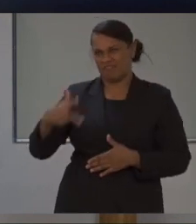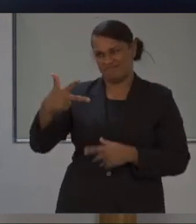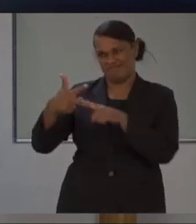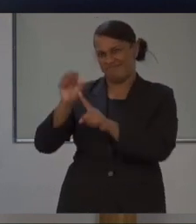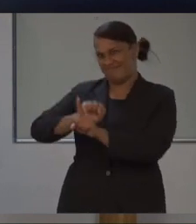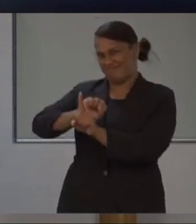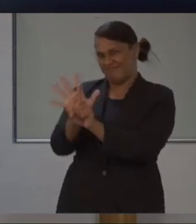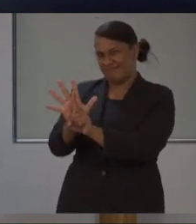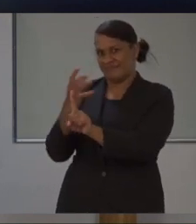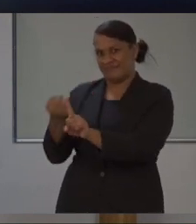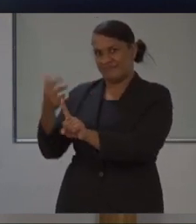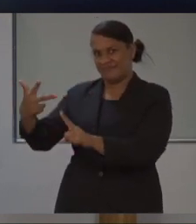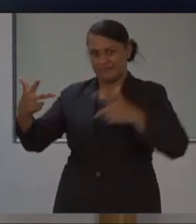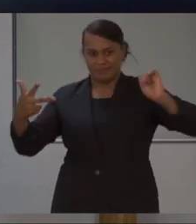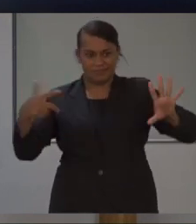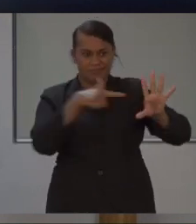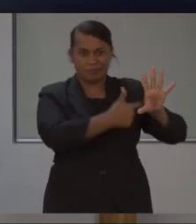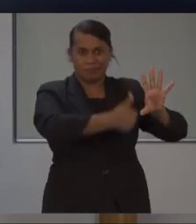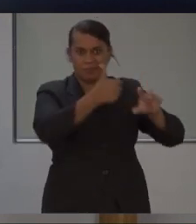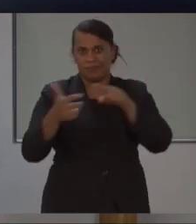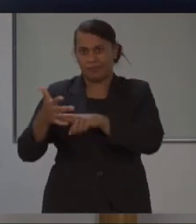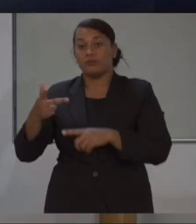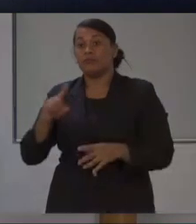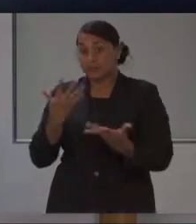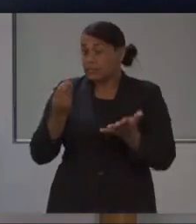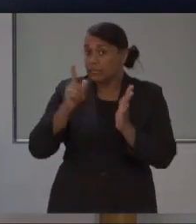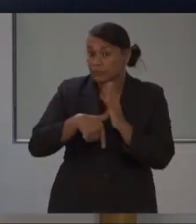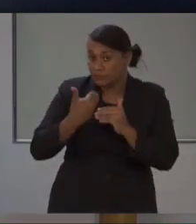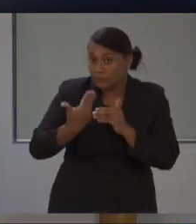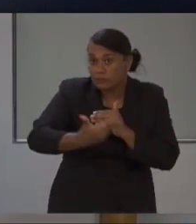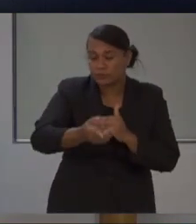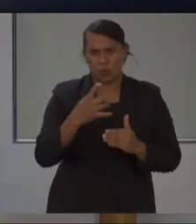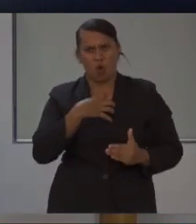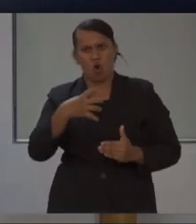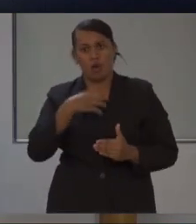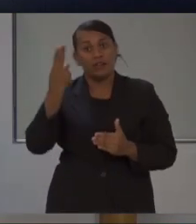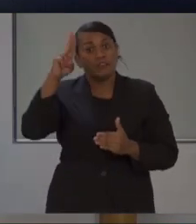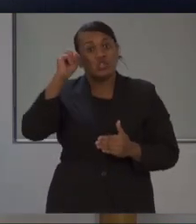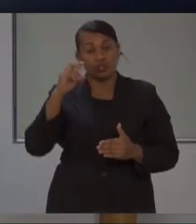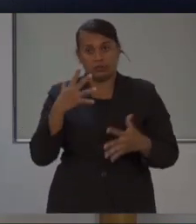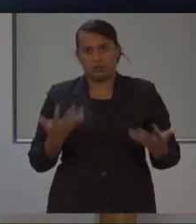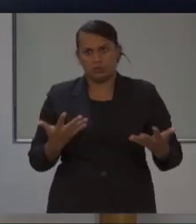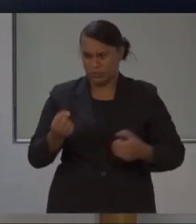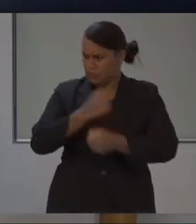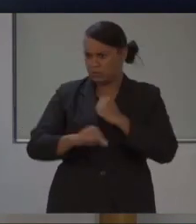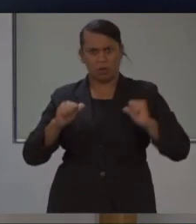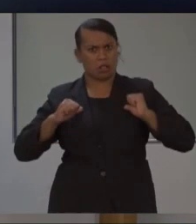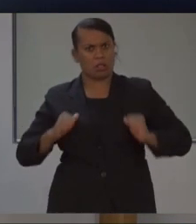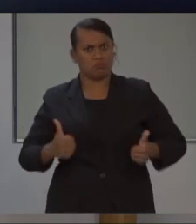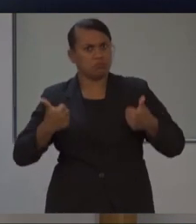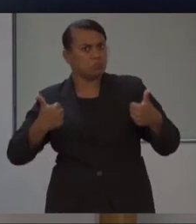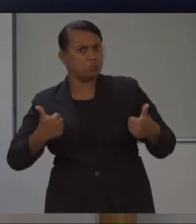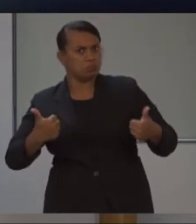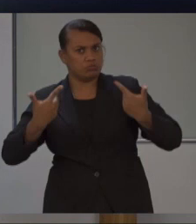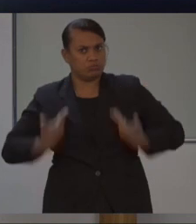meaning that for the first time, more Fijians have recovered than are currently still living with the